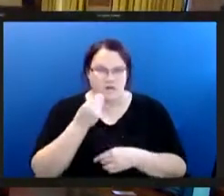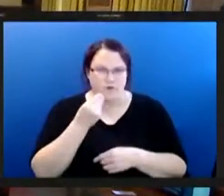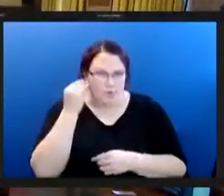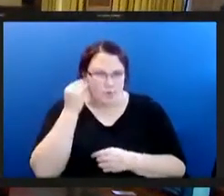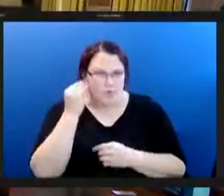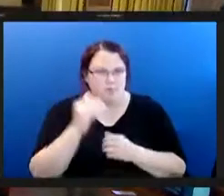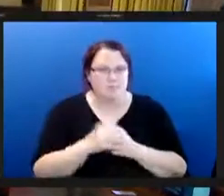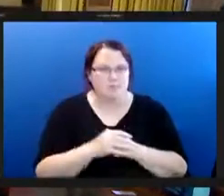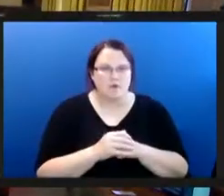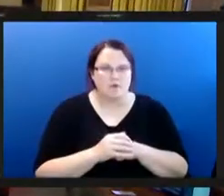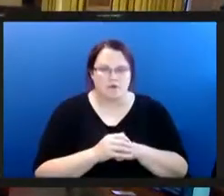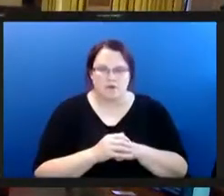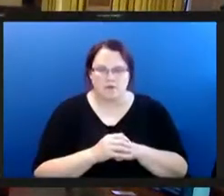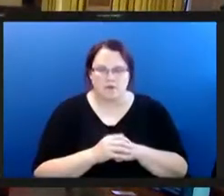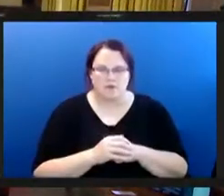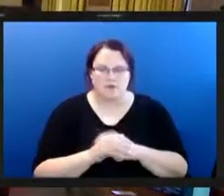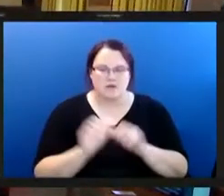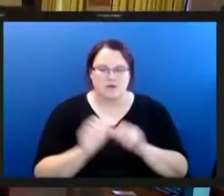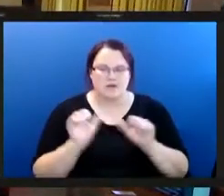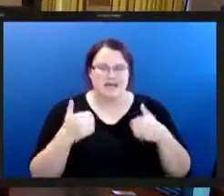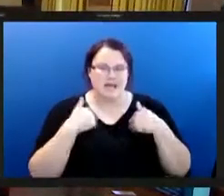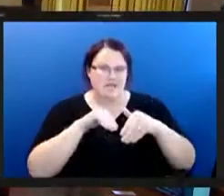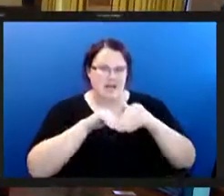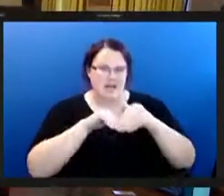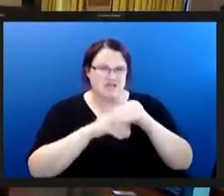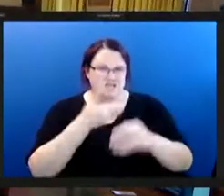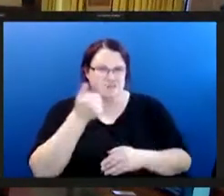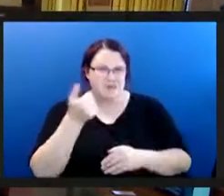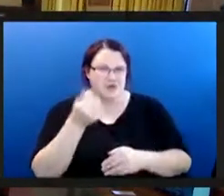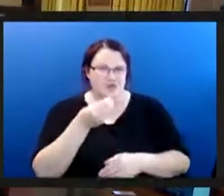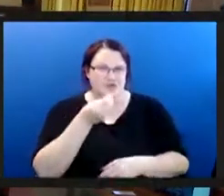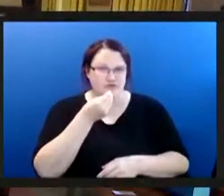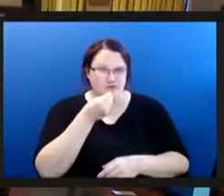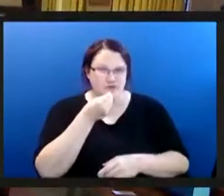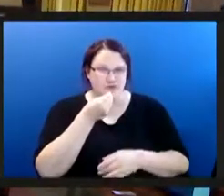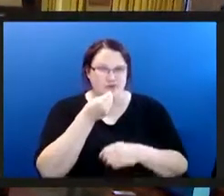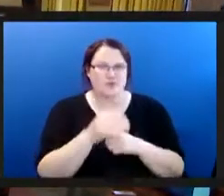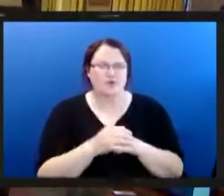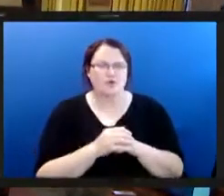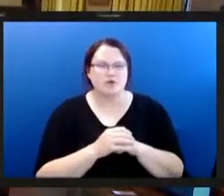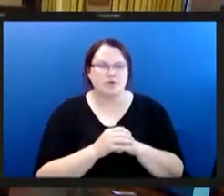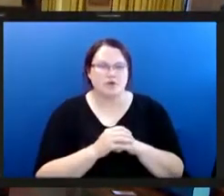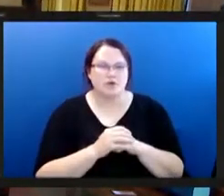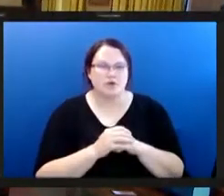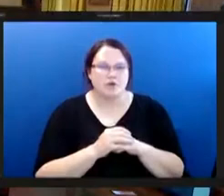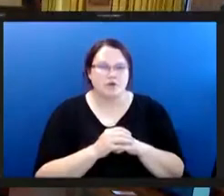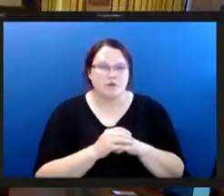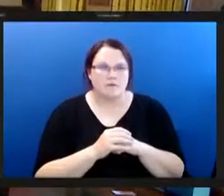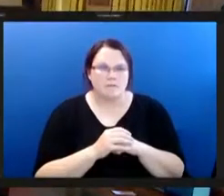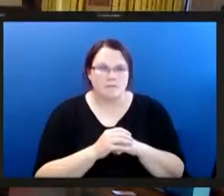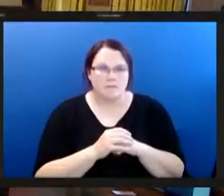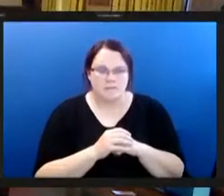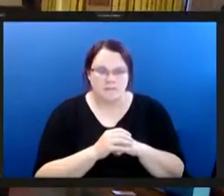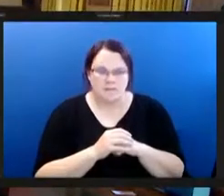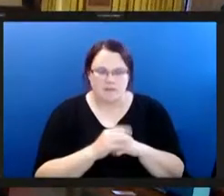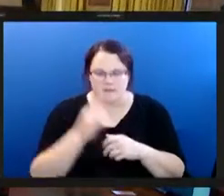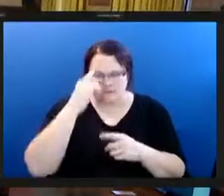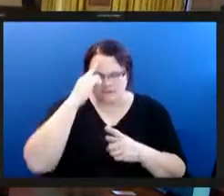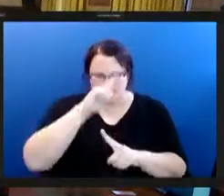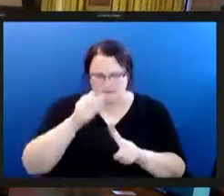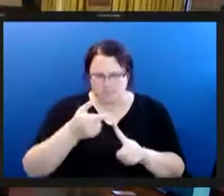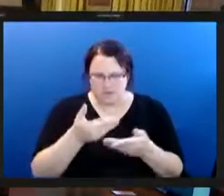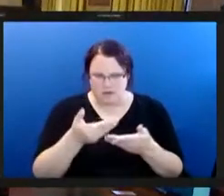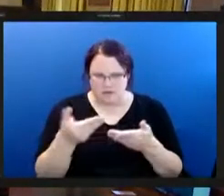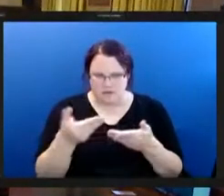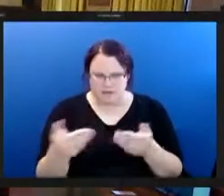access to better food security people are less likely to just think about things like and